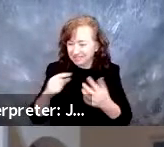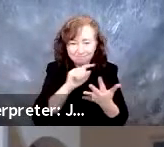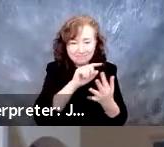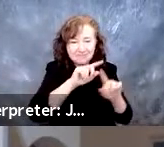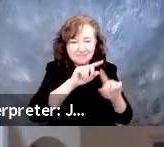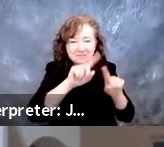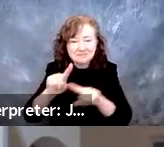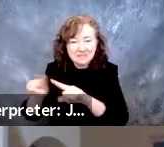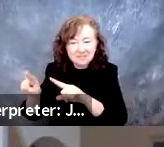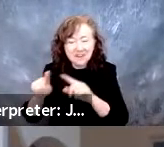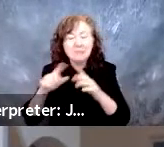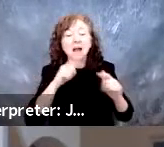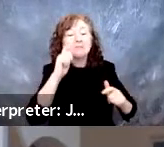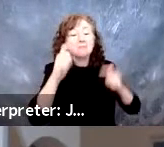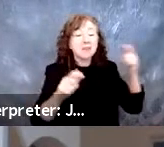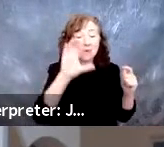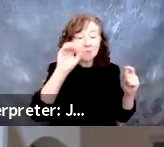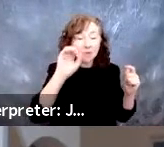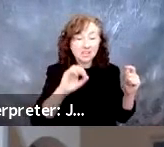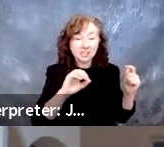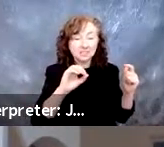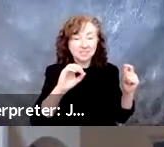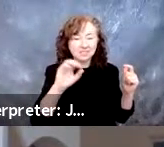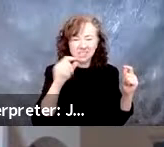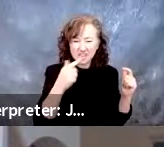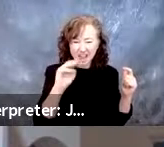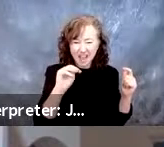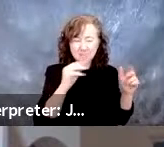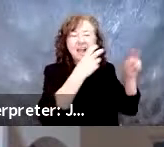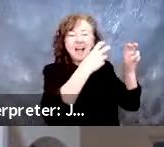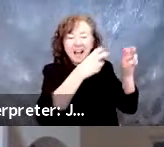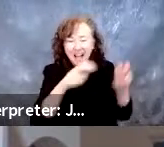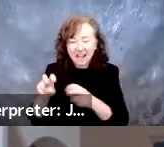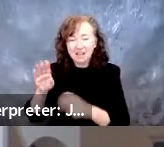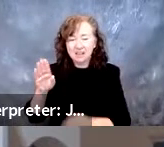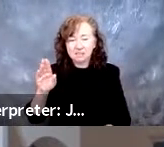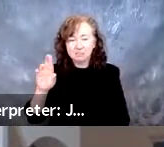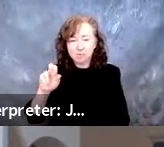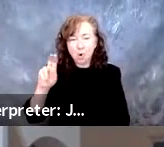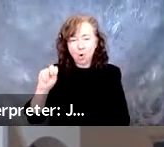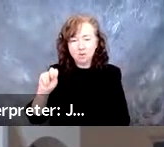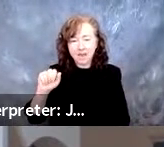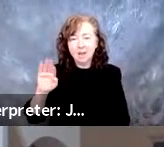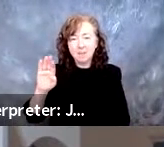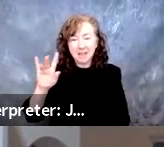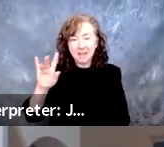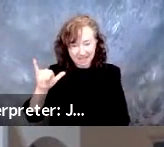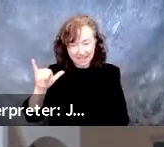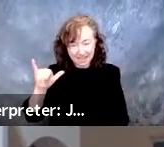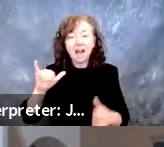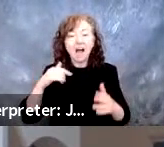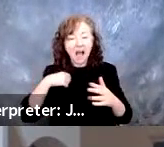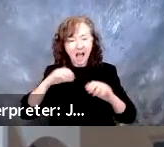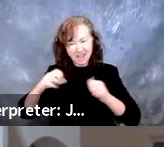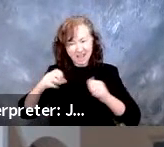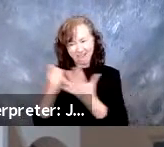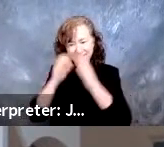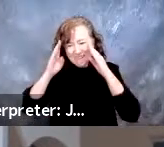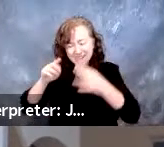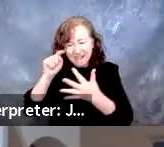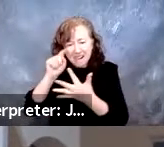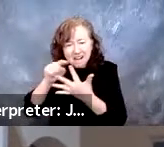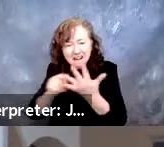corporation into a much more smaller nimble company like brought ability is I'm able to do all of them at once. And